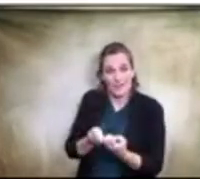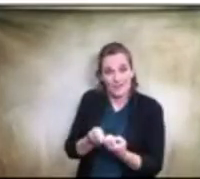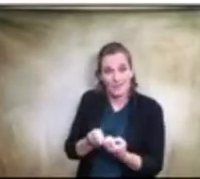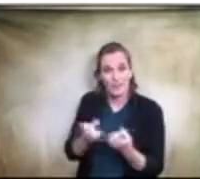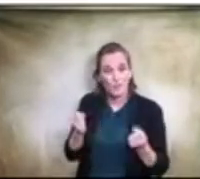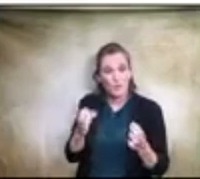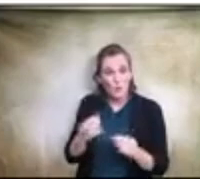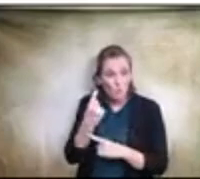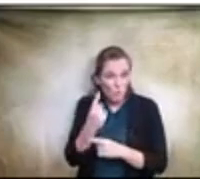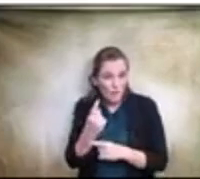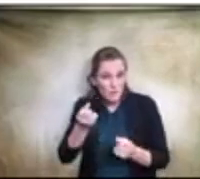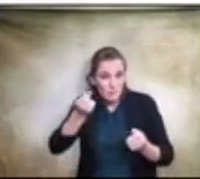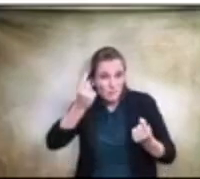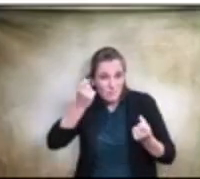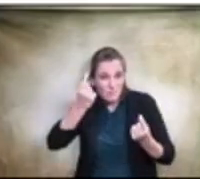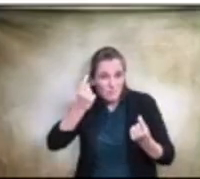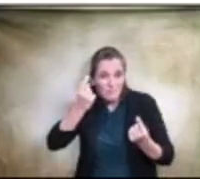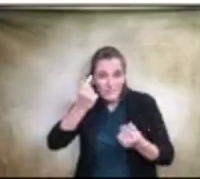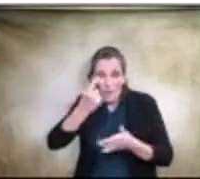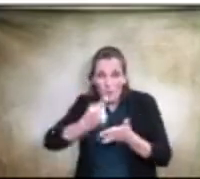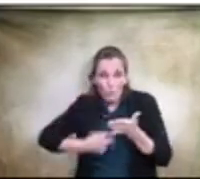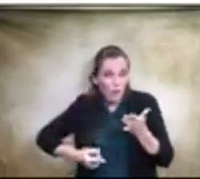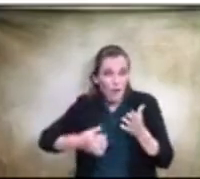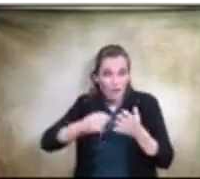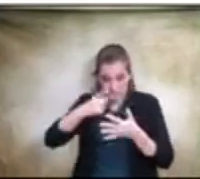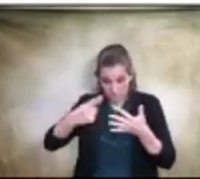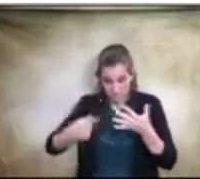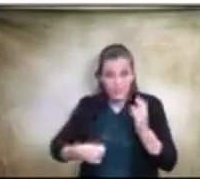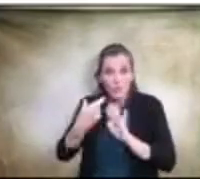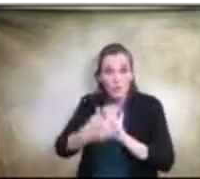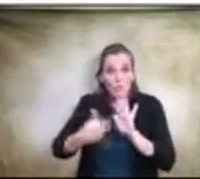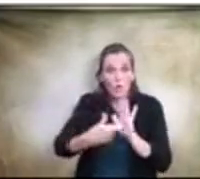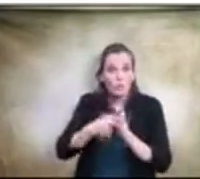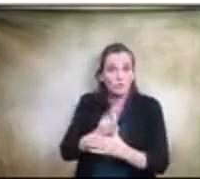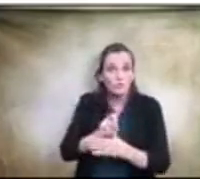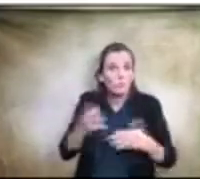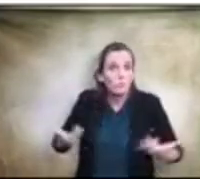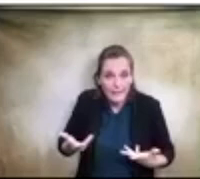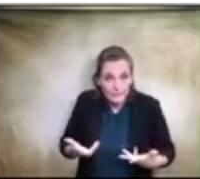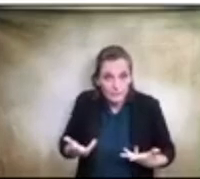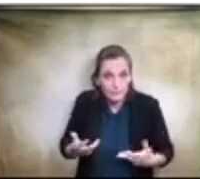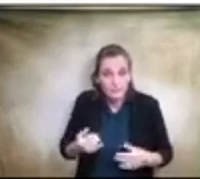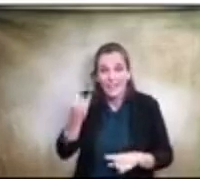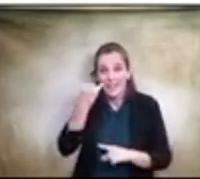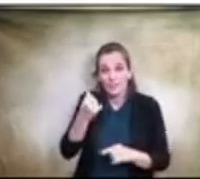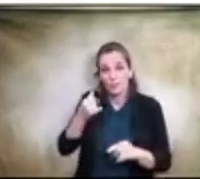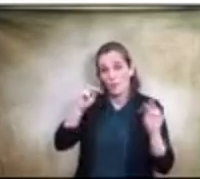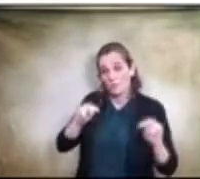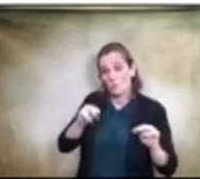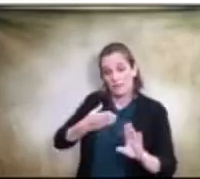understand exactly what, you know, what all that consists of. Uh, if we go back and we look at, you know, meetings prior, uh,